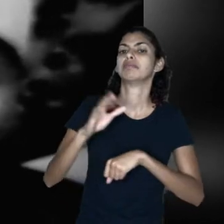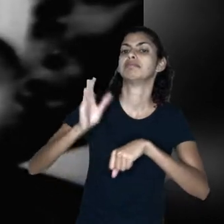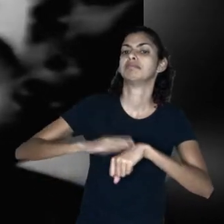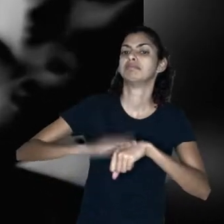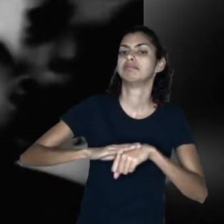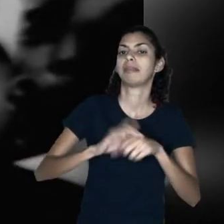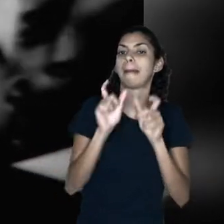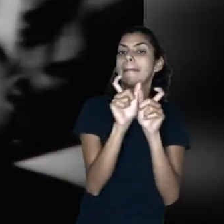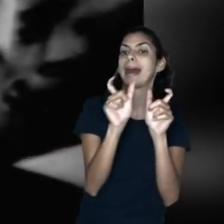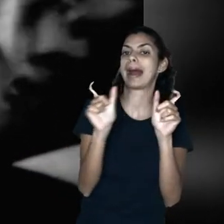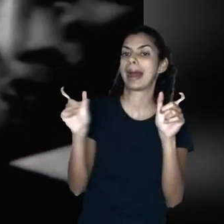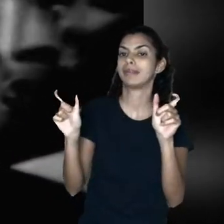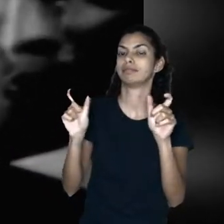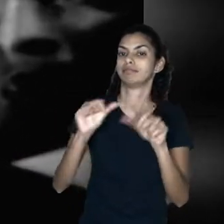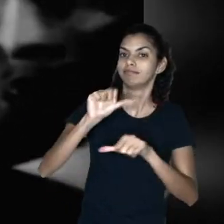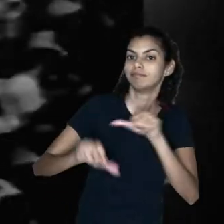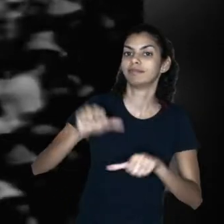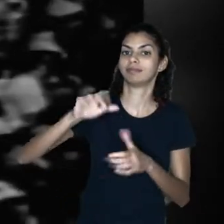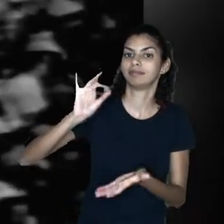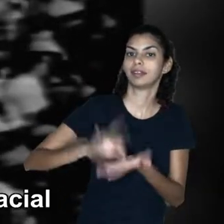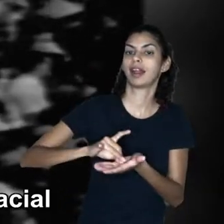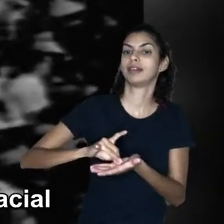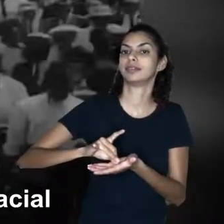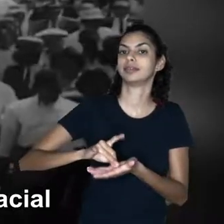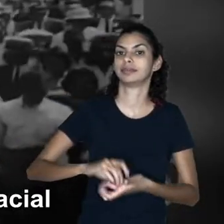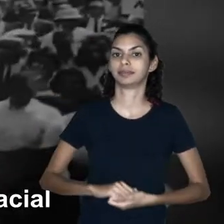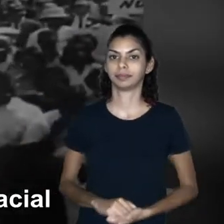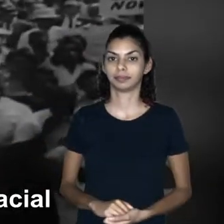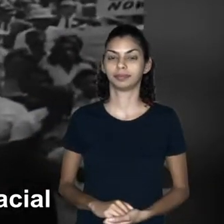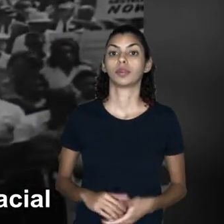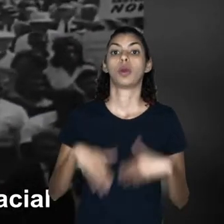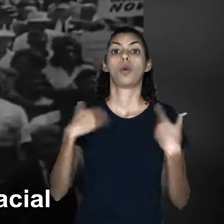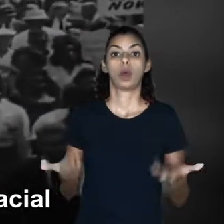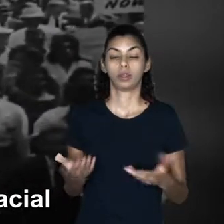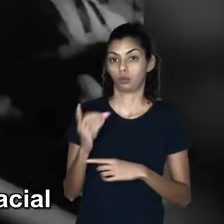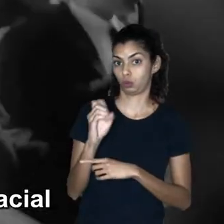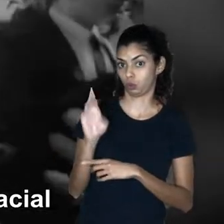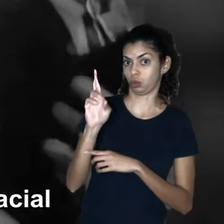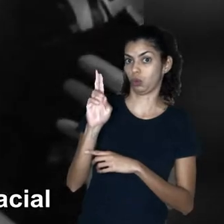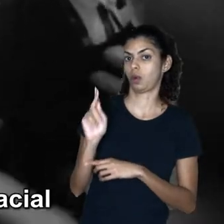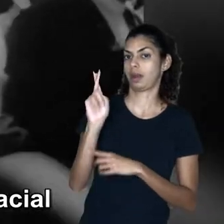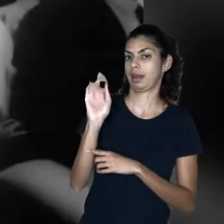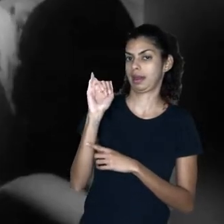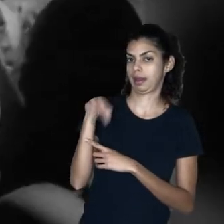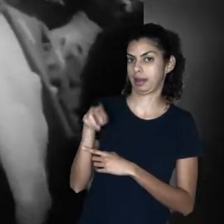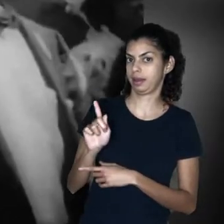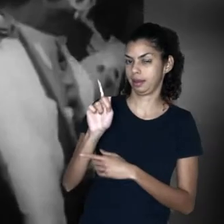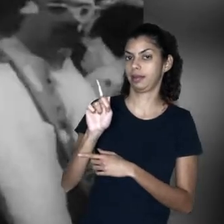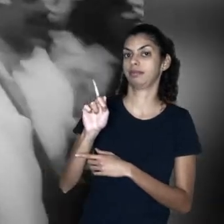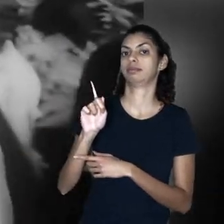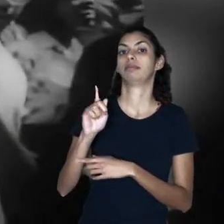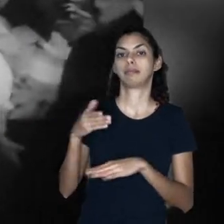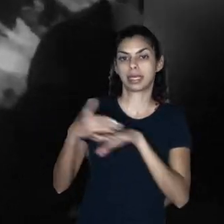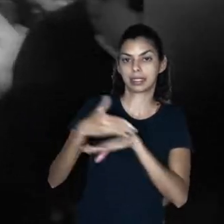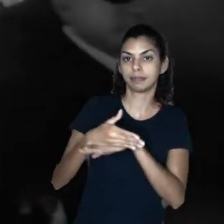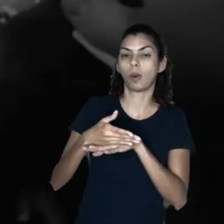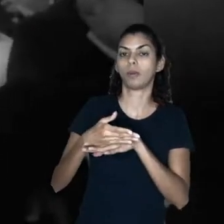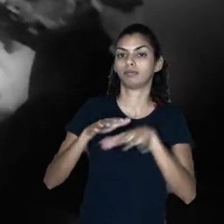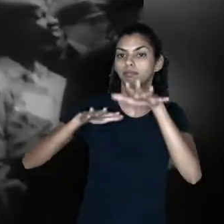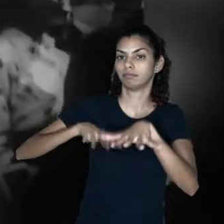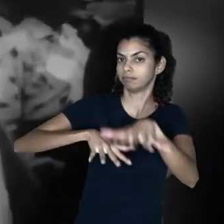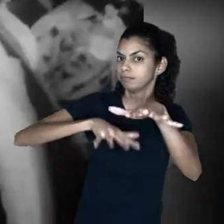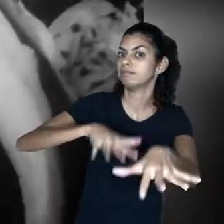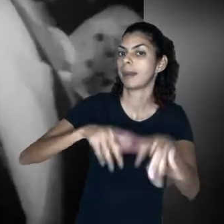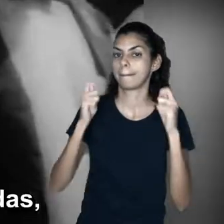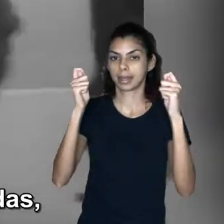I have a dream today. When Dr. King worked for racial inequality, he was marching